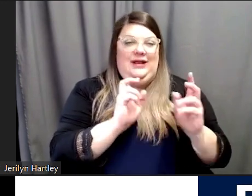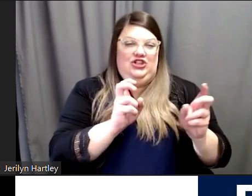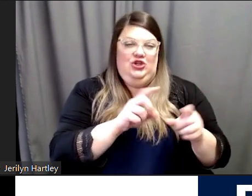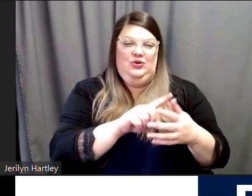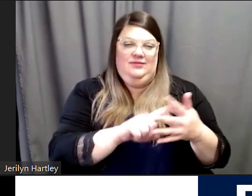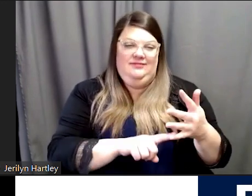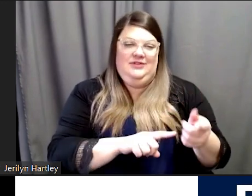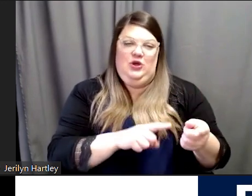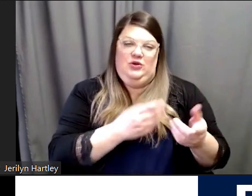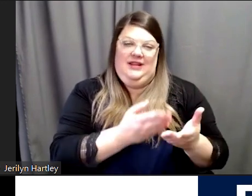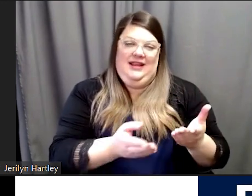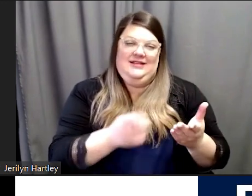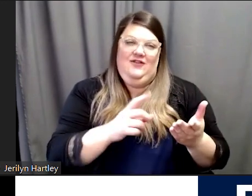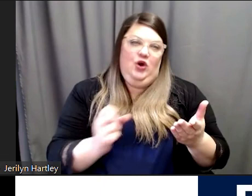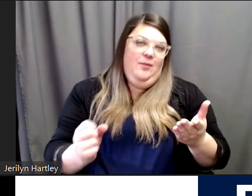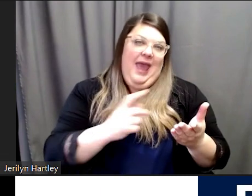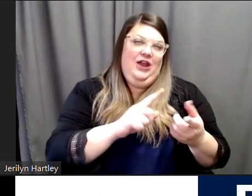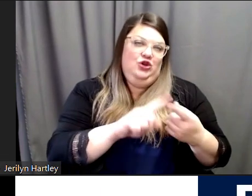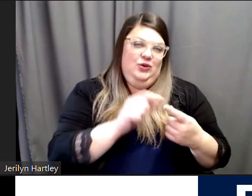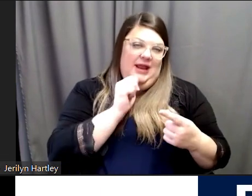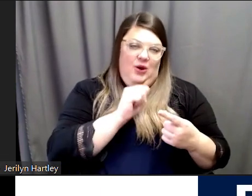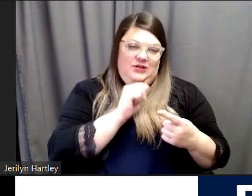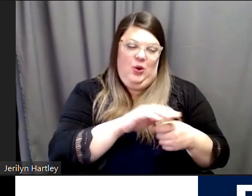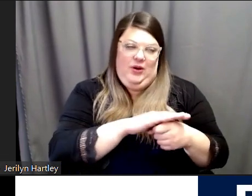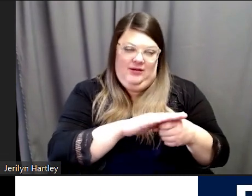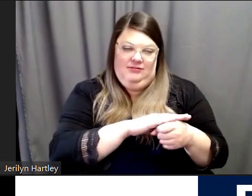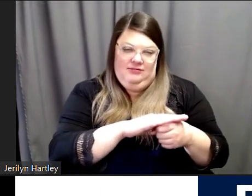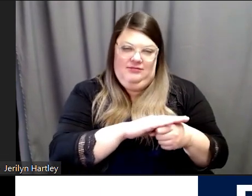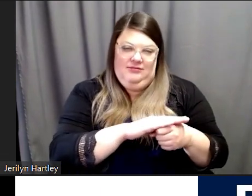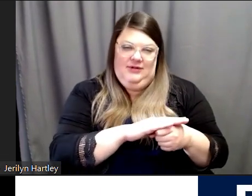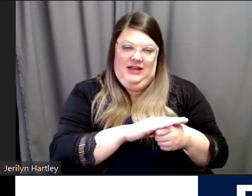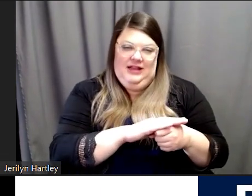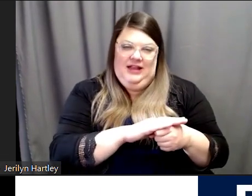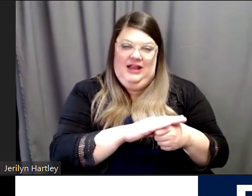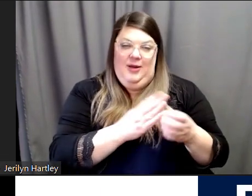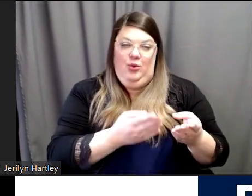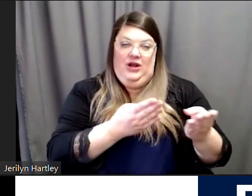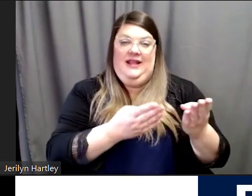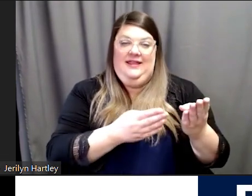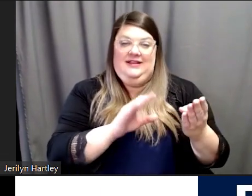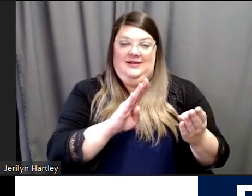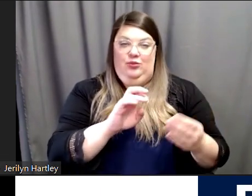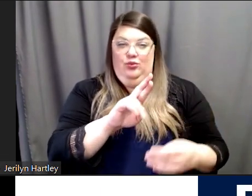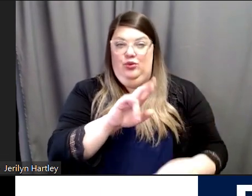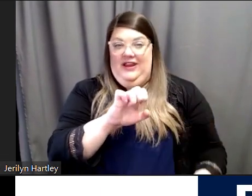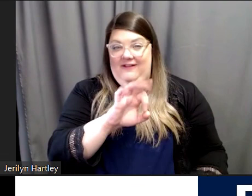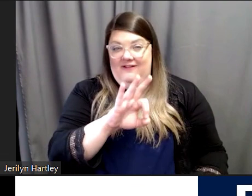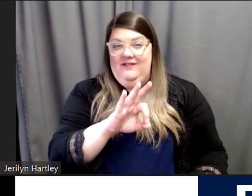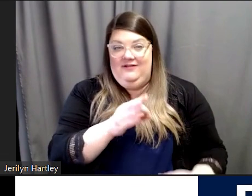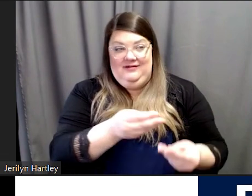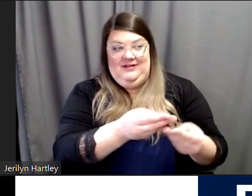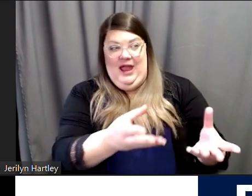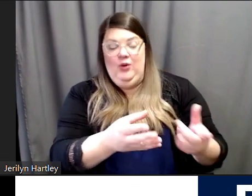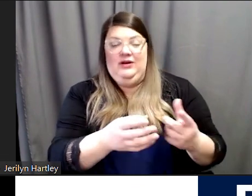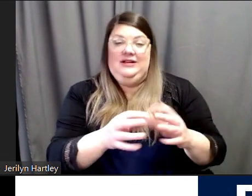things that have to come back to the Arizona. And putting this brief out is super important. So I've